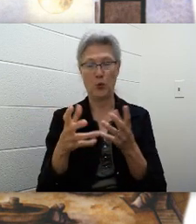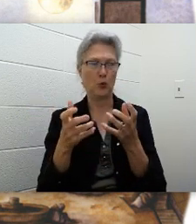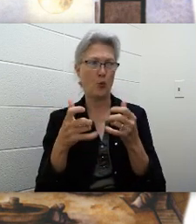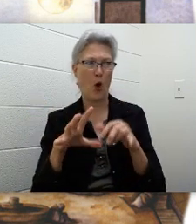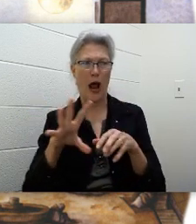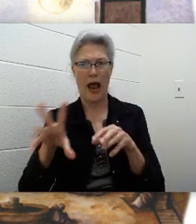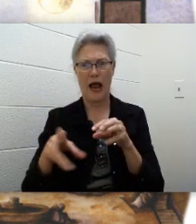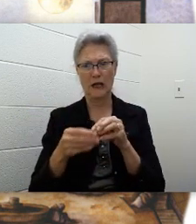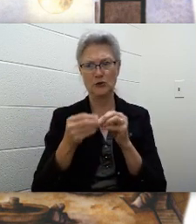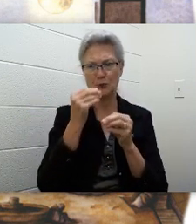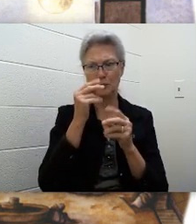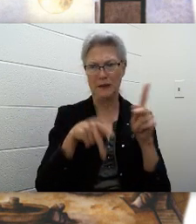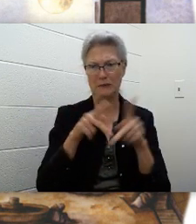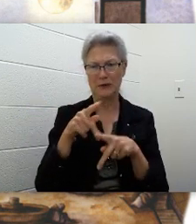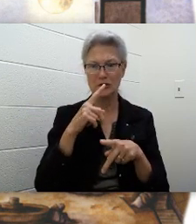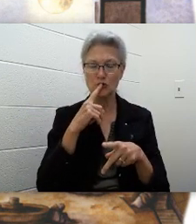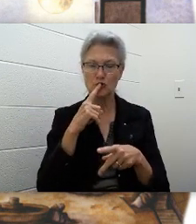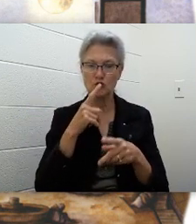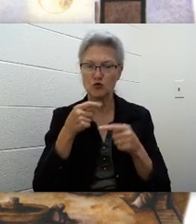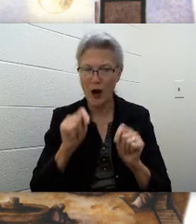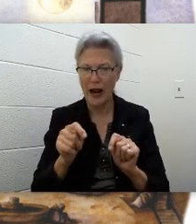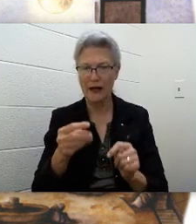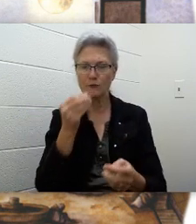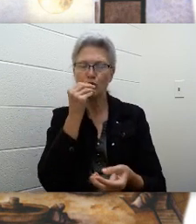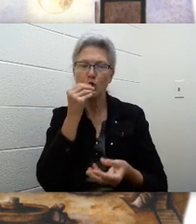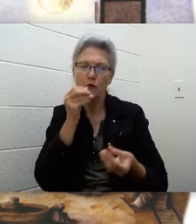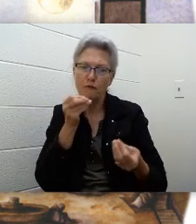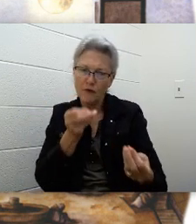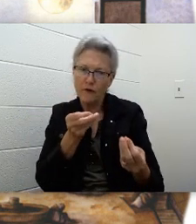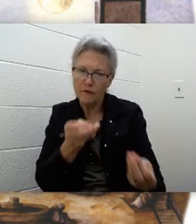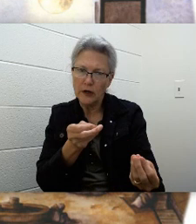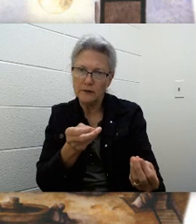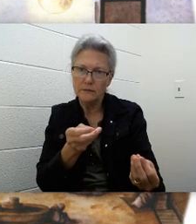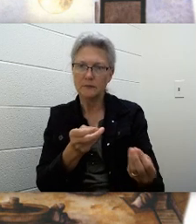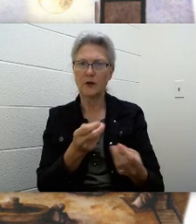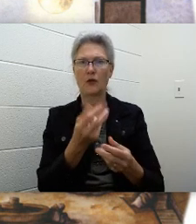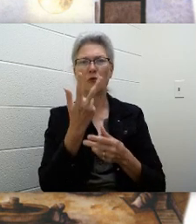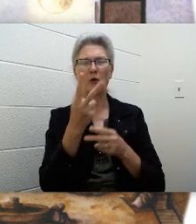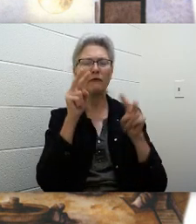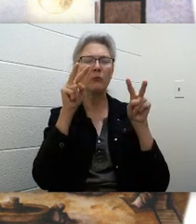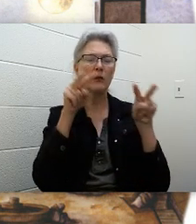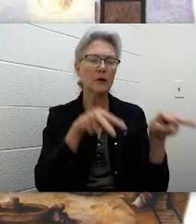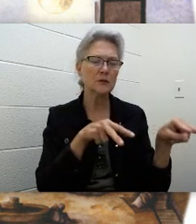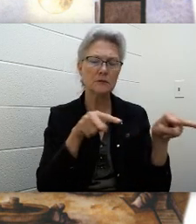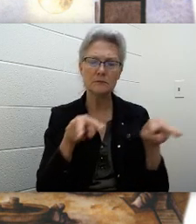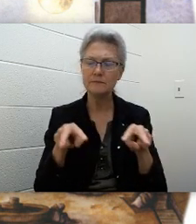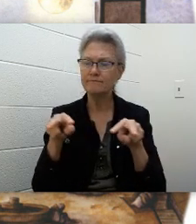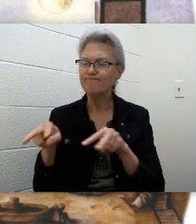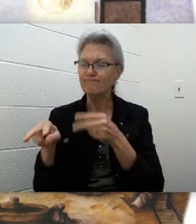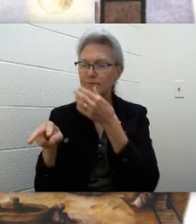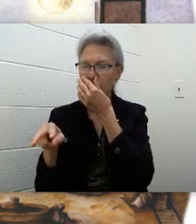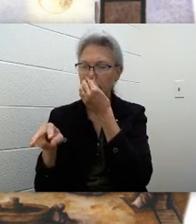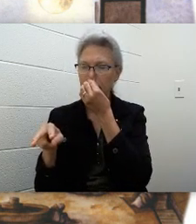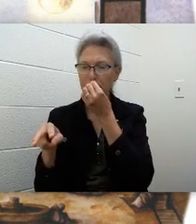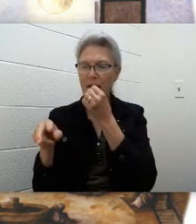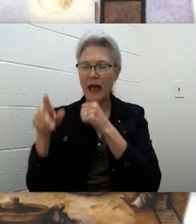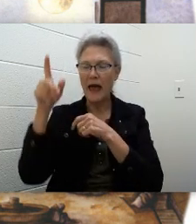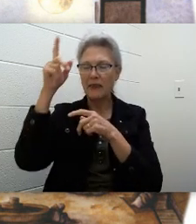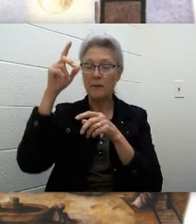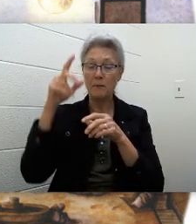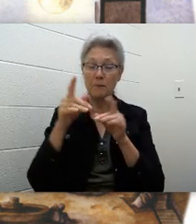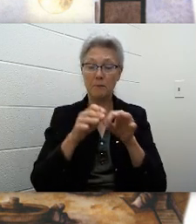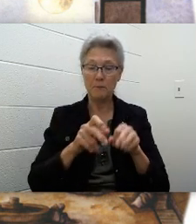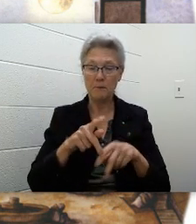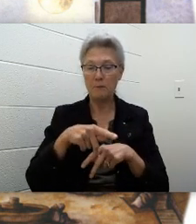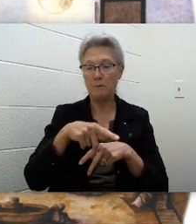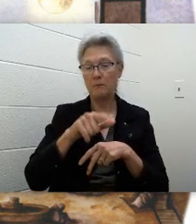extra mouths to feed either. The three of them gazed out the window and down at the movement plaza, filled